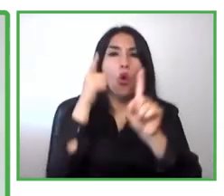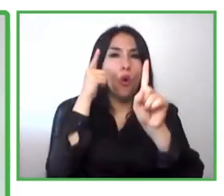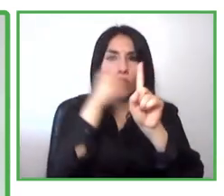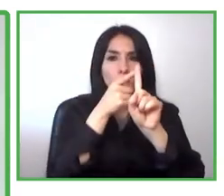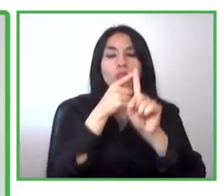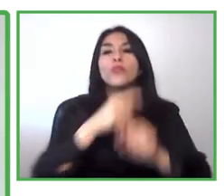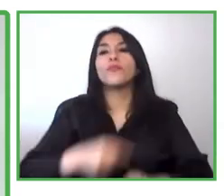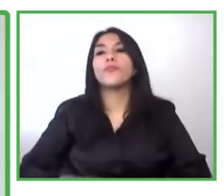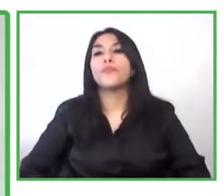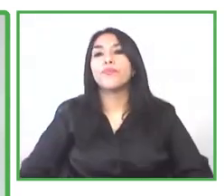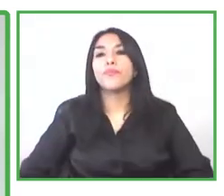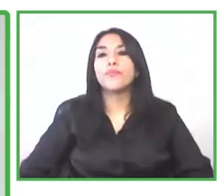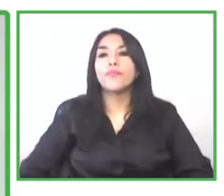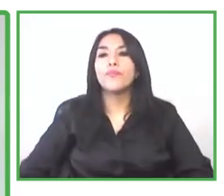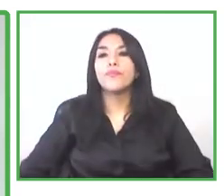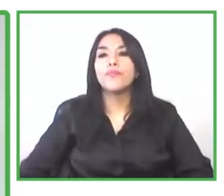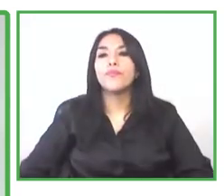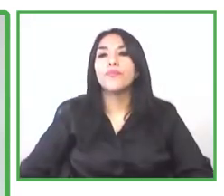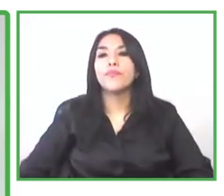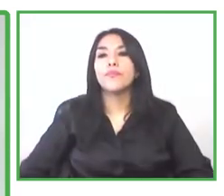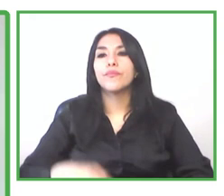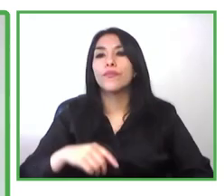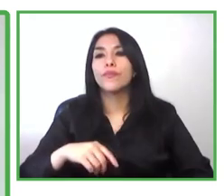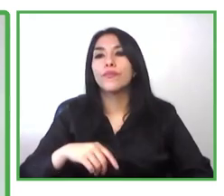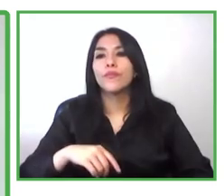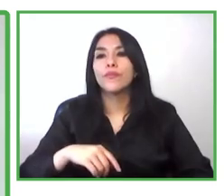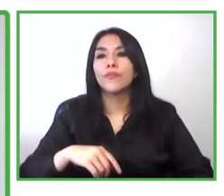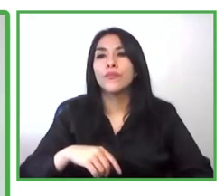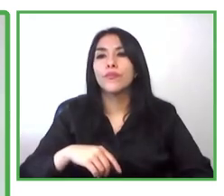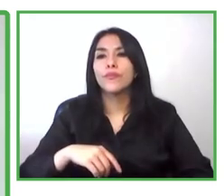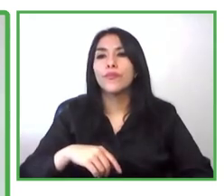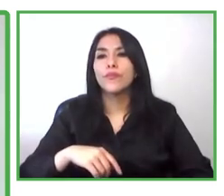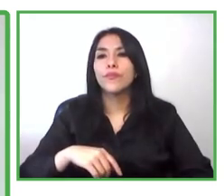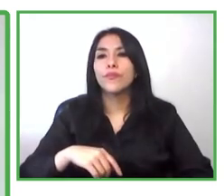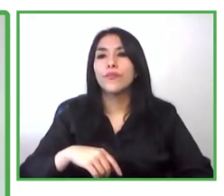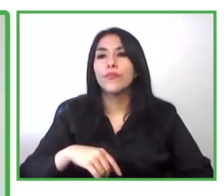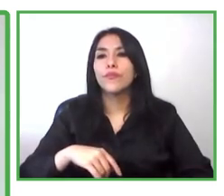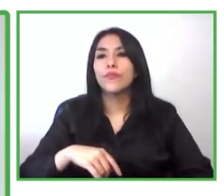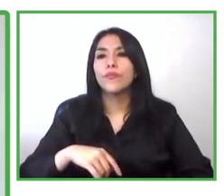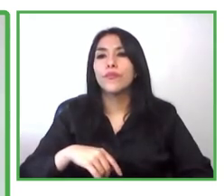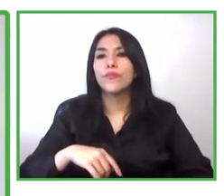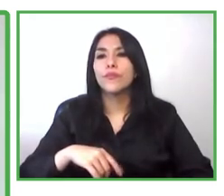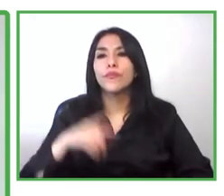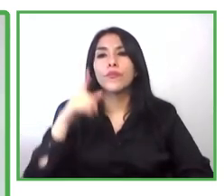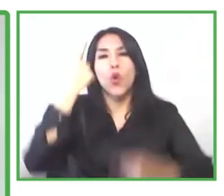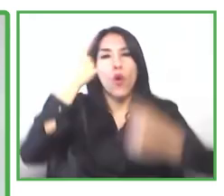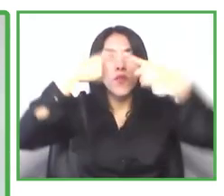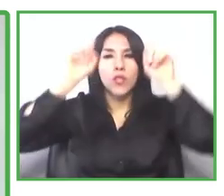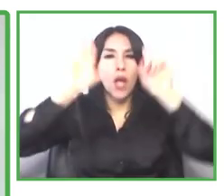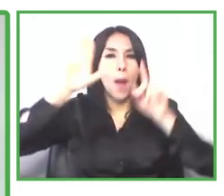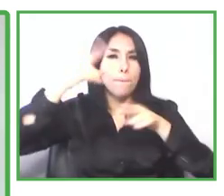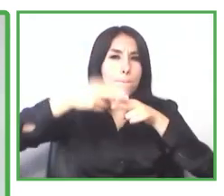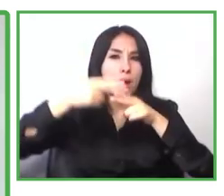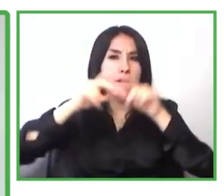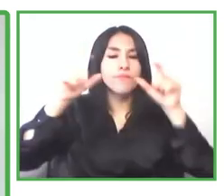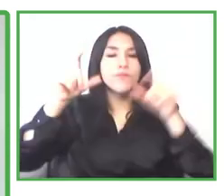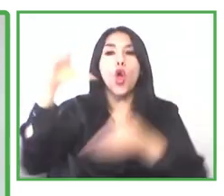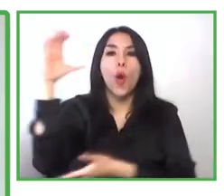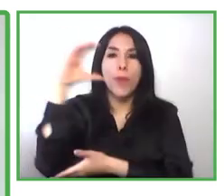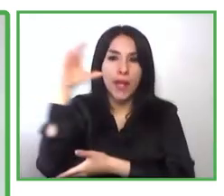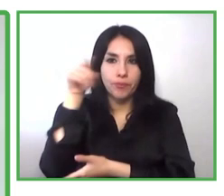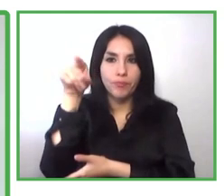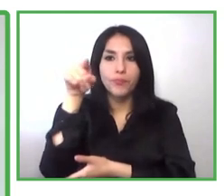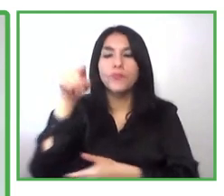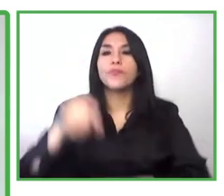foundation and it's certainly one of the most important foundations and related with this population with disability and not only in